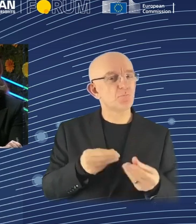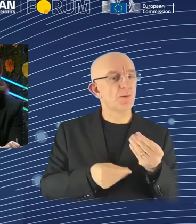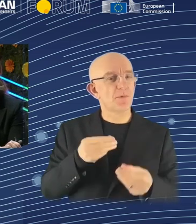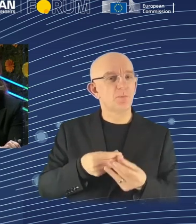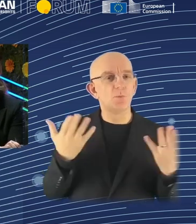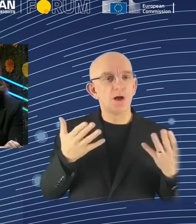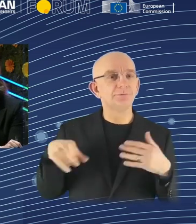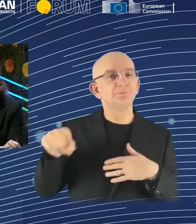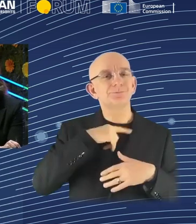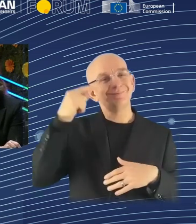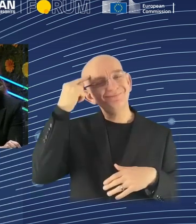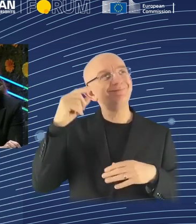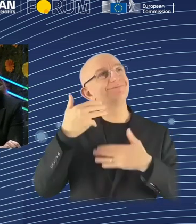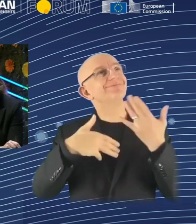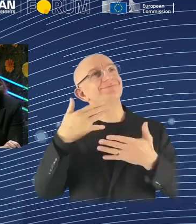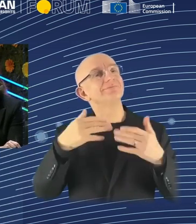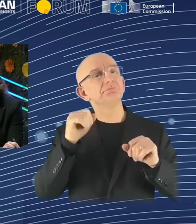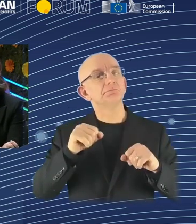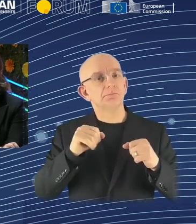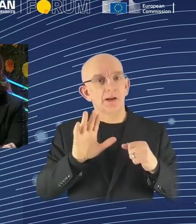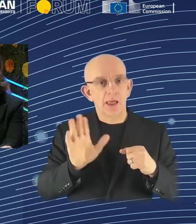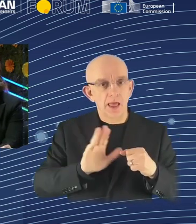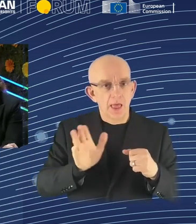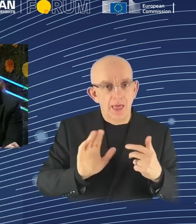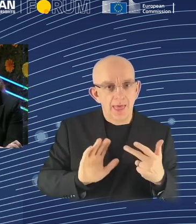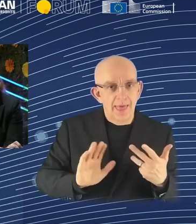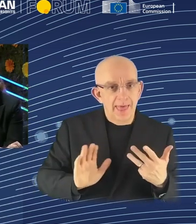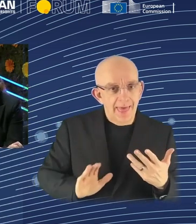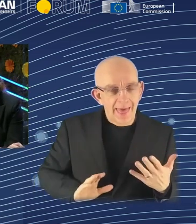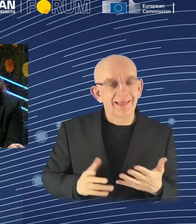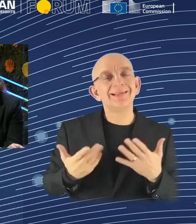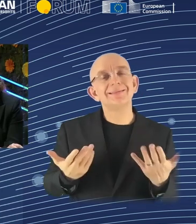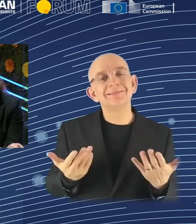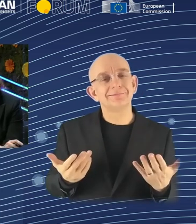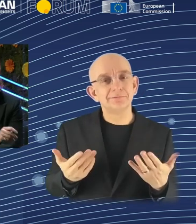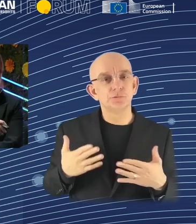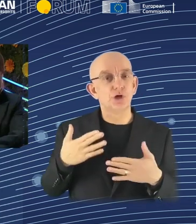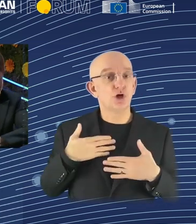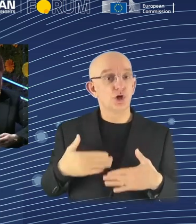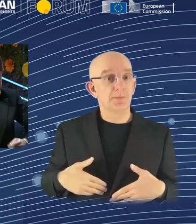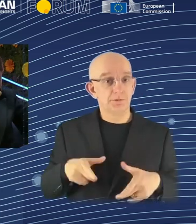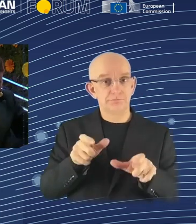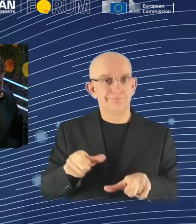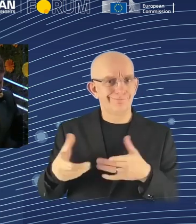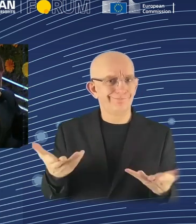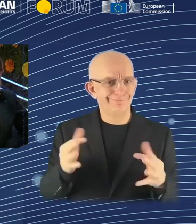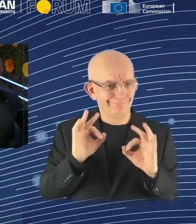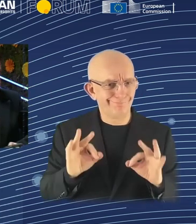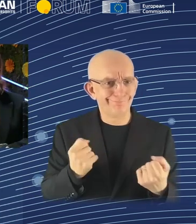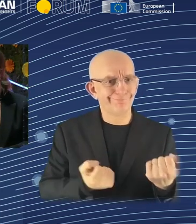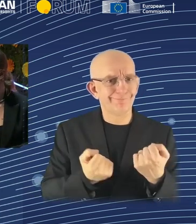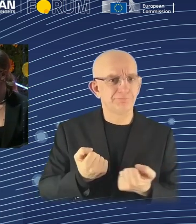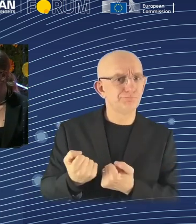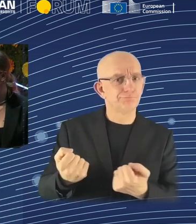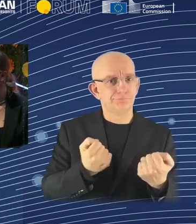incredibly good at driving and to replicate or exceed human skill levels is very, very difficult